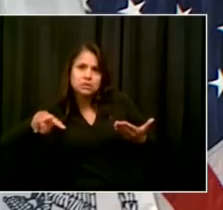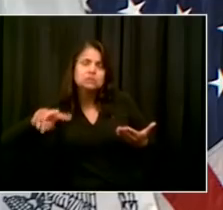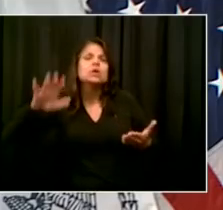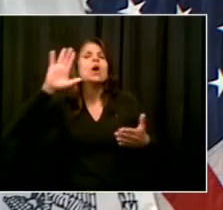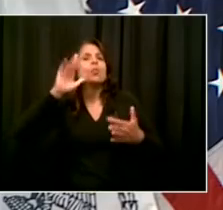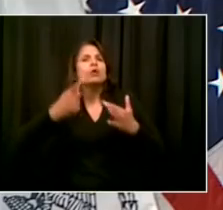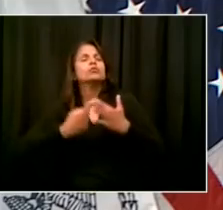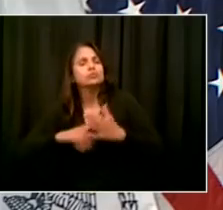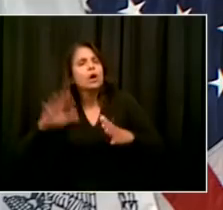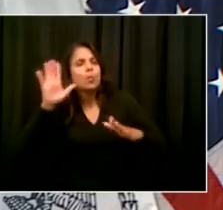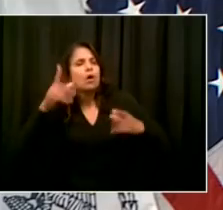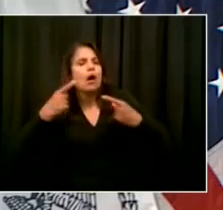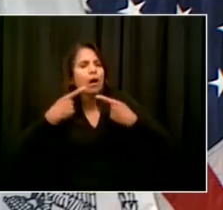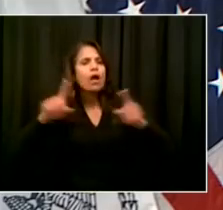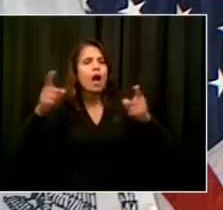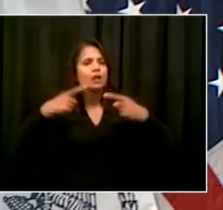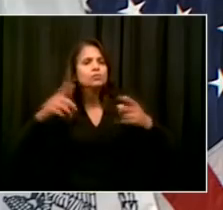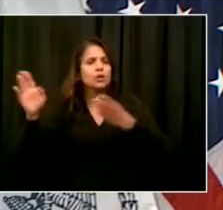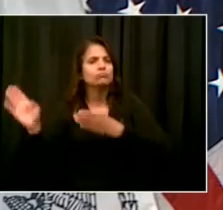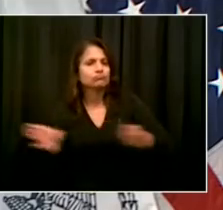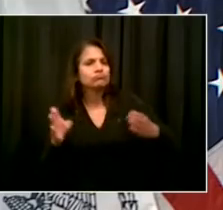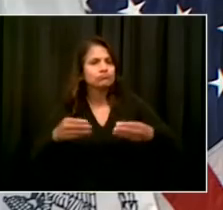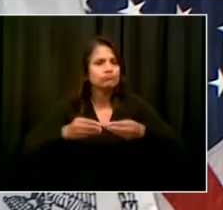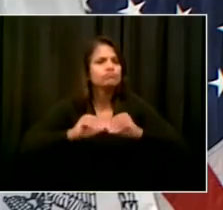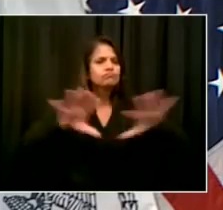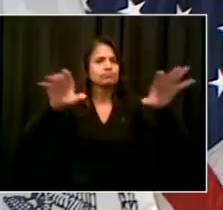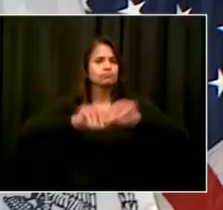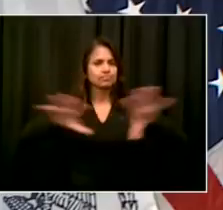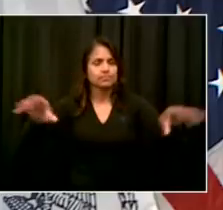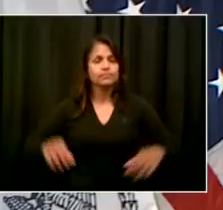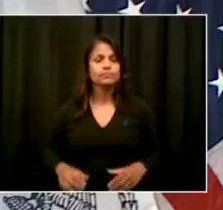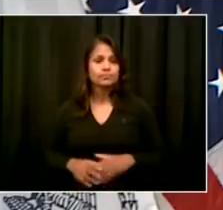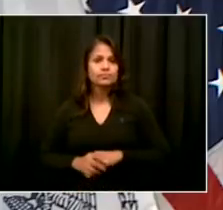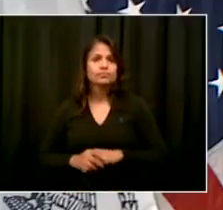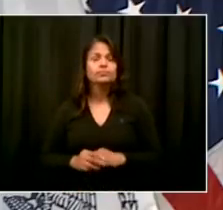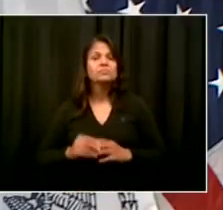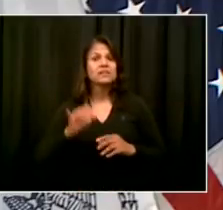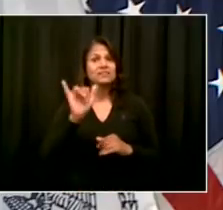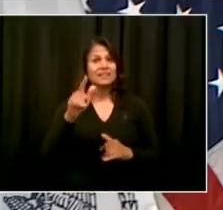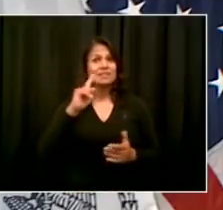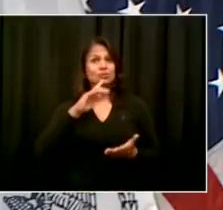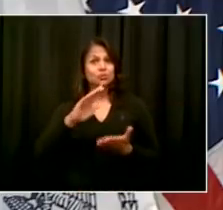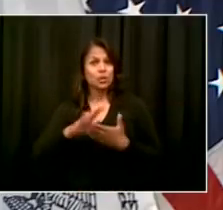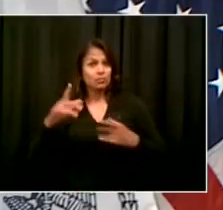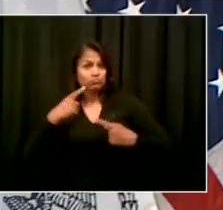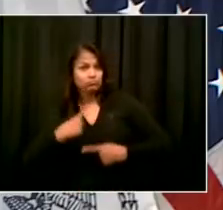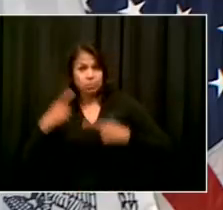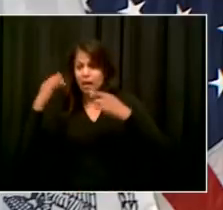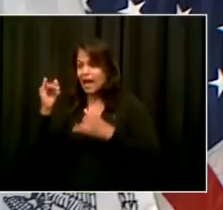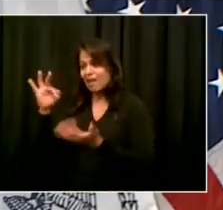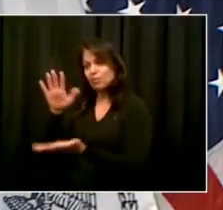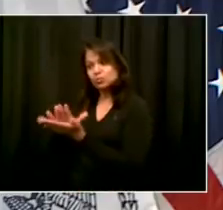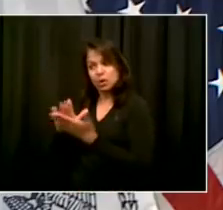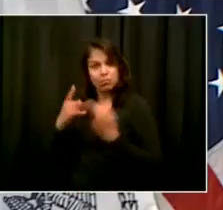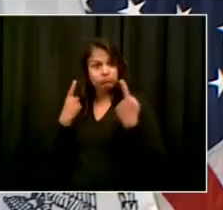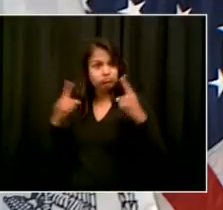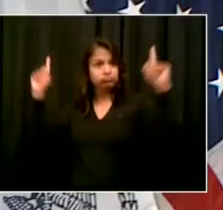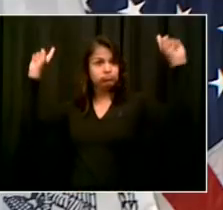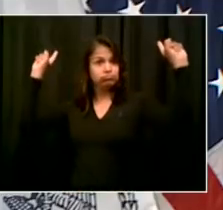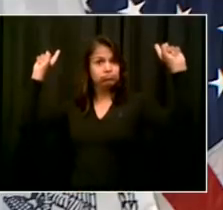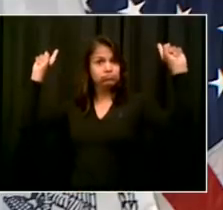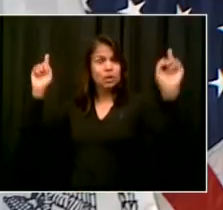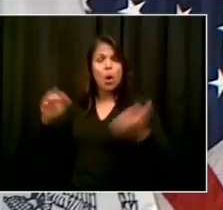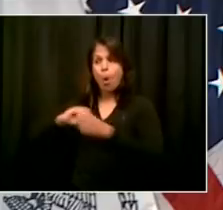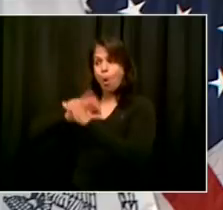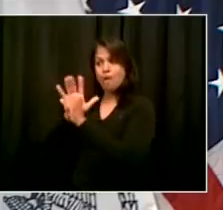Now we can dream bigger. We can go farther. And it will involve all aspects of our city. We've been talking to the labor